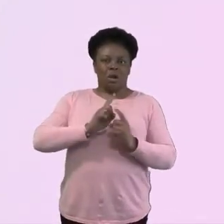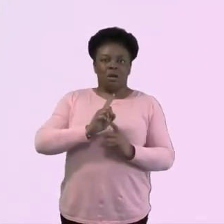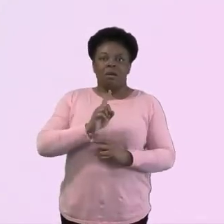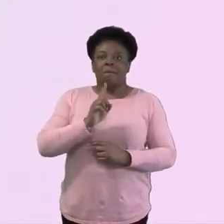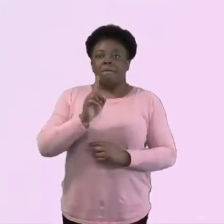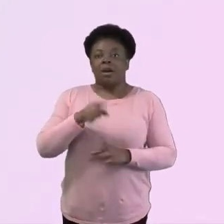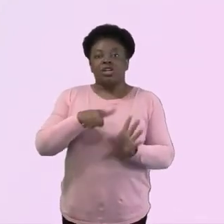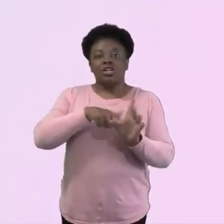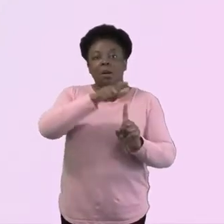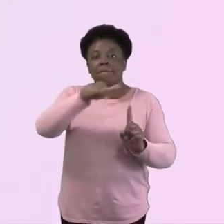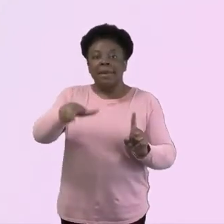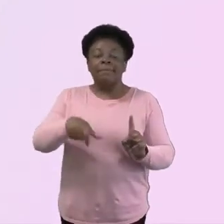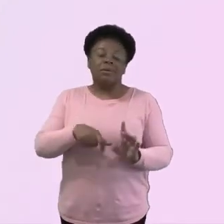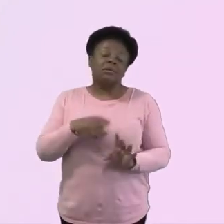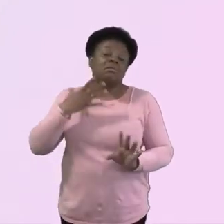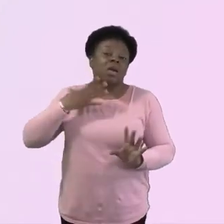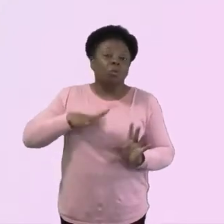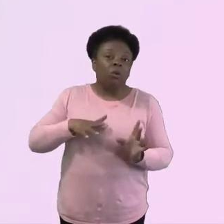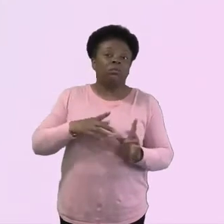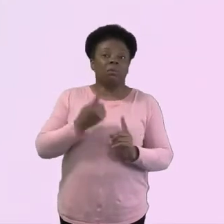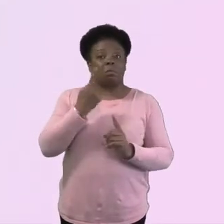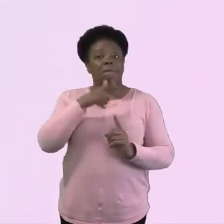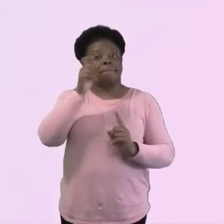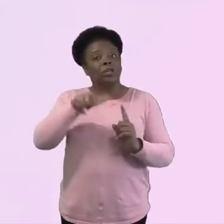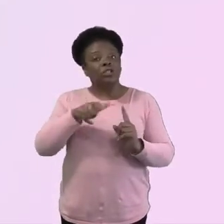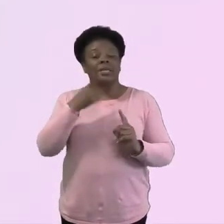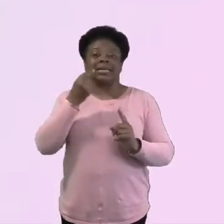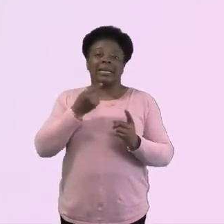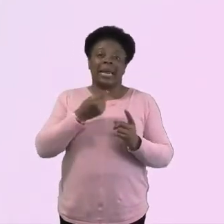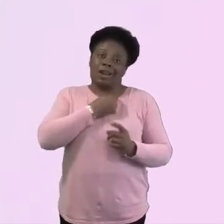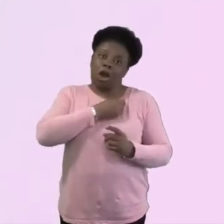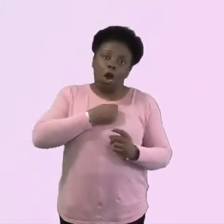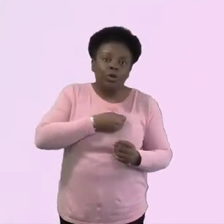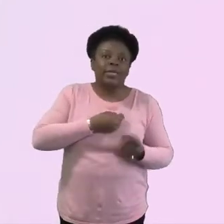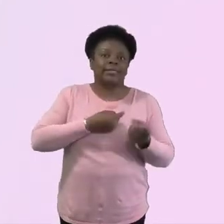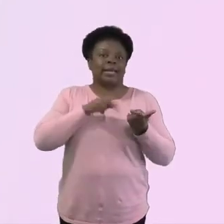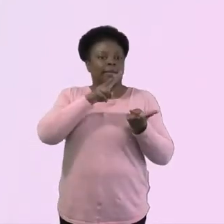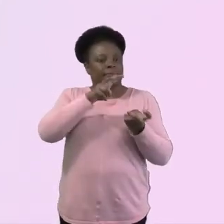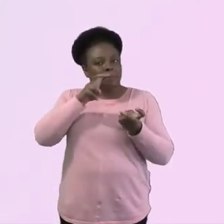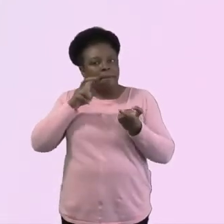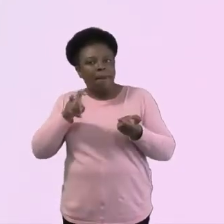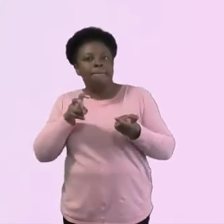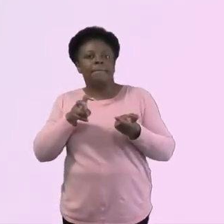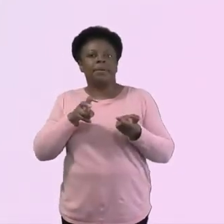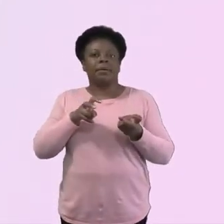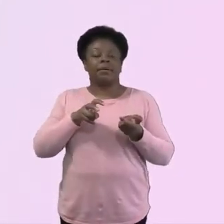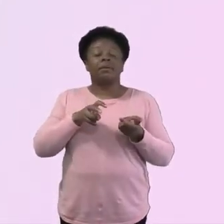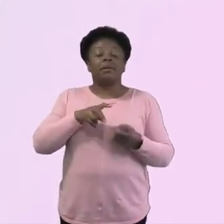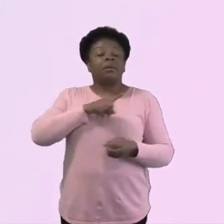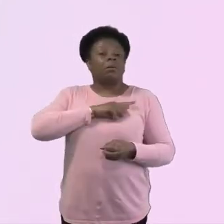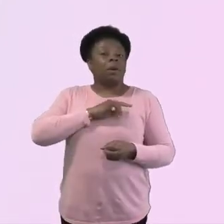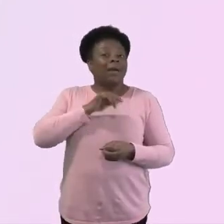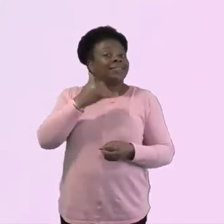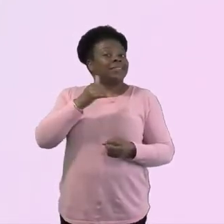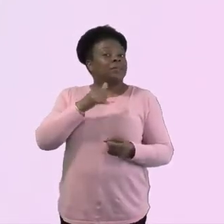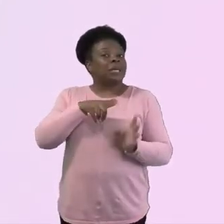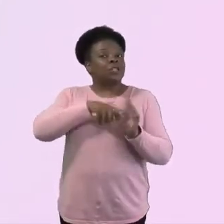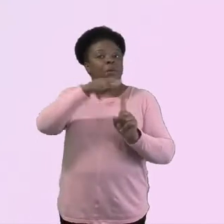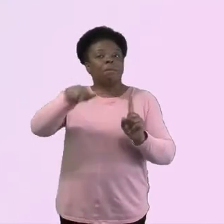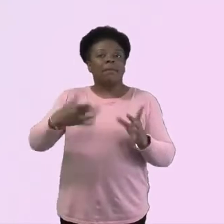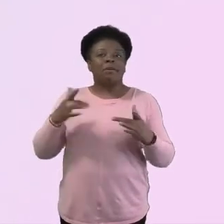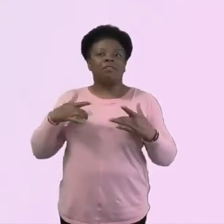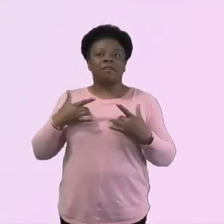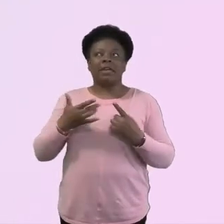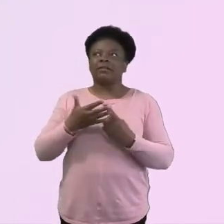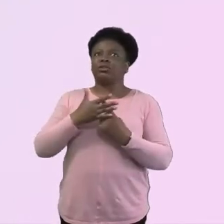someone to listen to, you know, and away from all the other voices and just to be able to just to have that little bit of focus on them